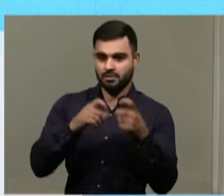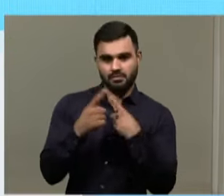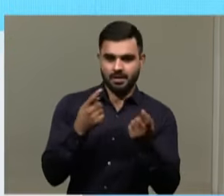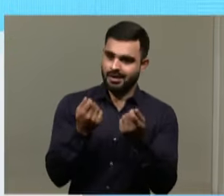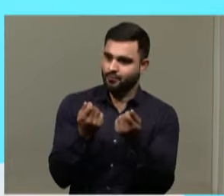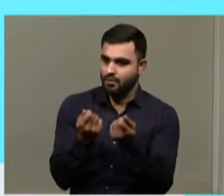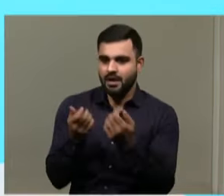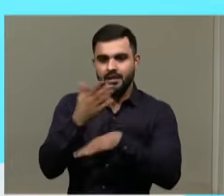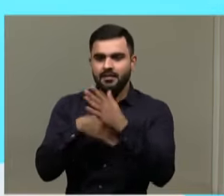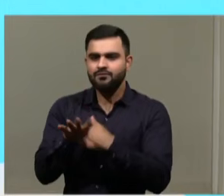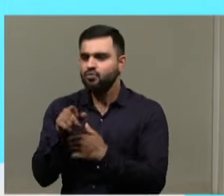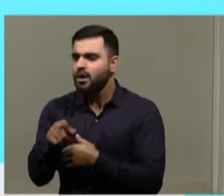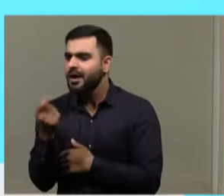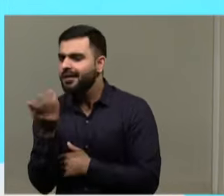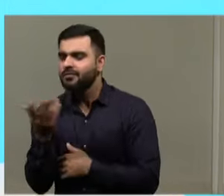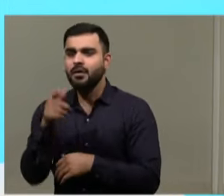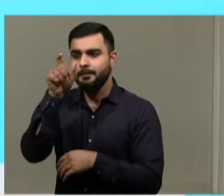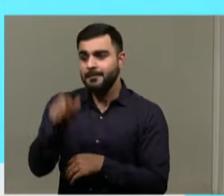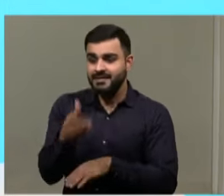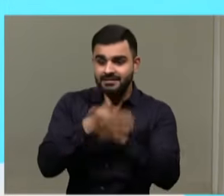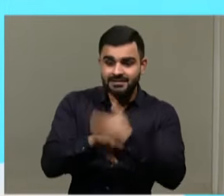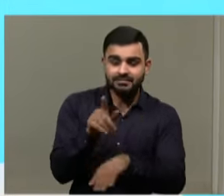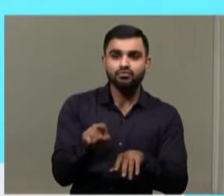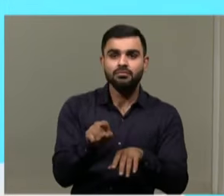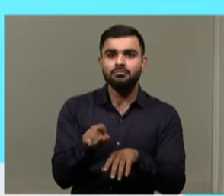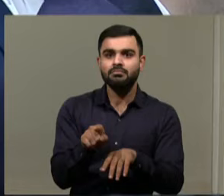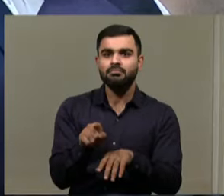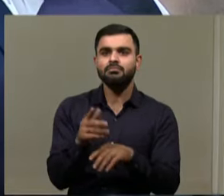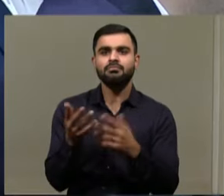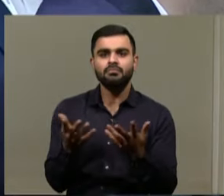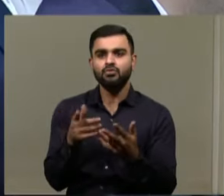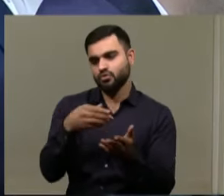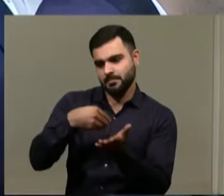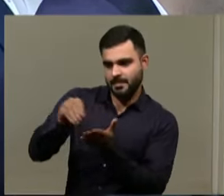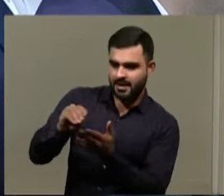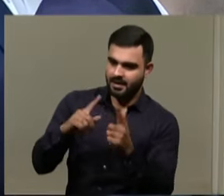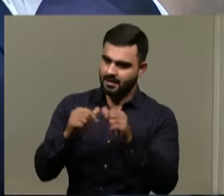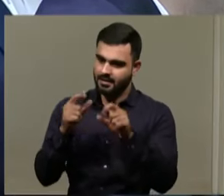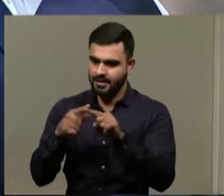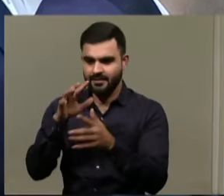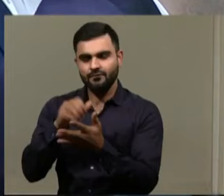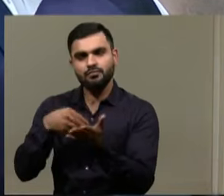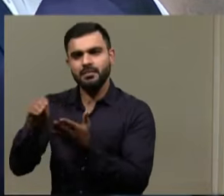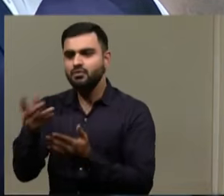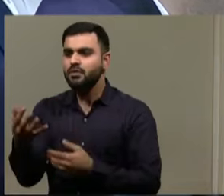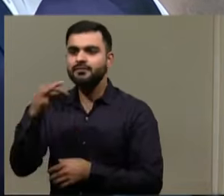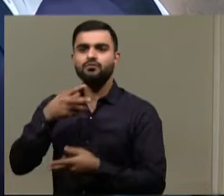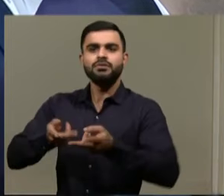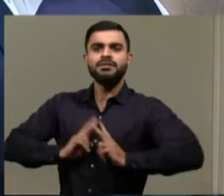cost of disability. What is the cost of disability of a person with disability in this country? Despite you paying tax, what is that you get?